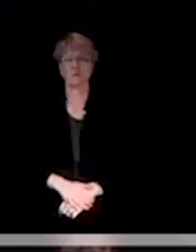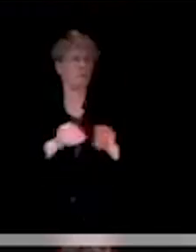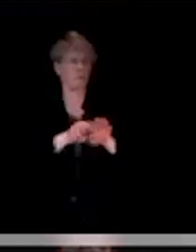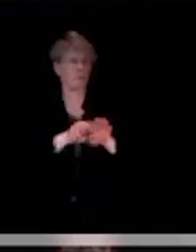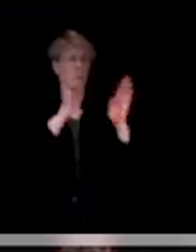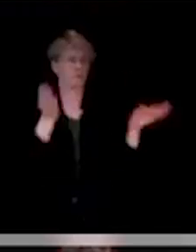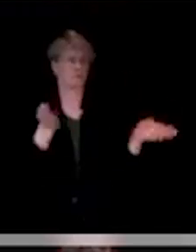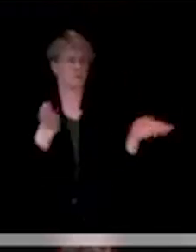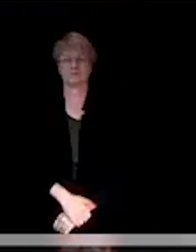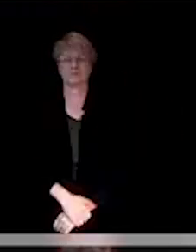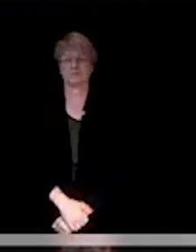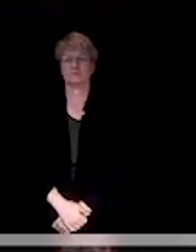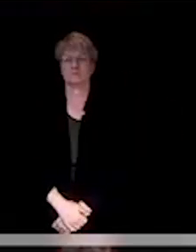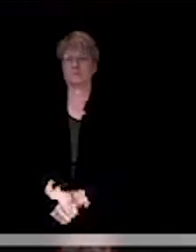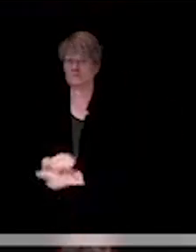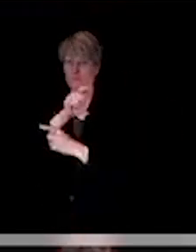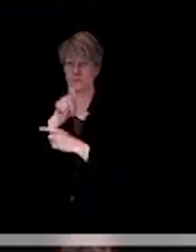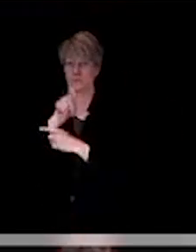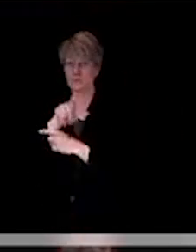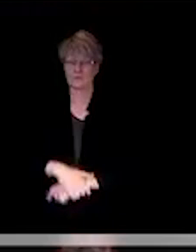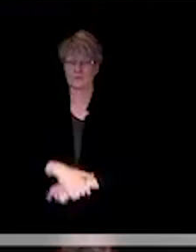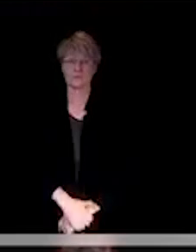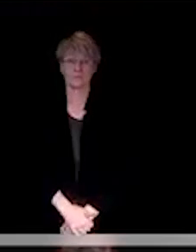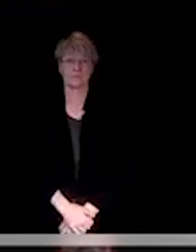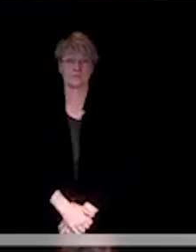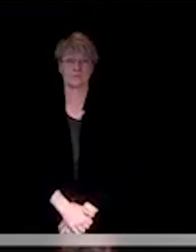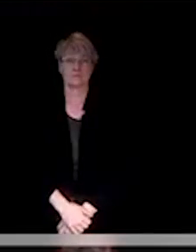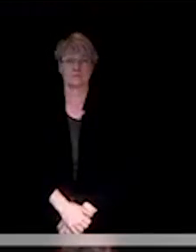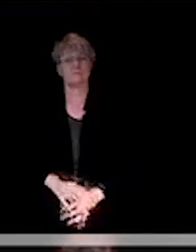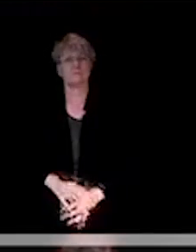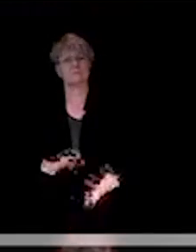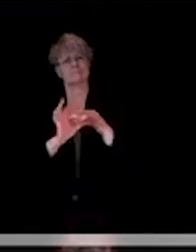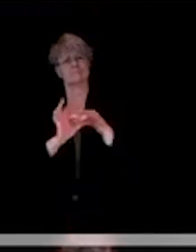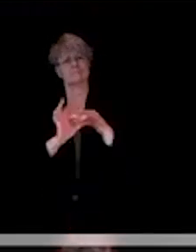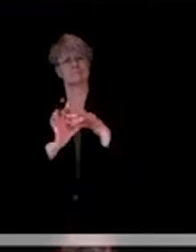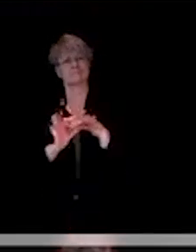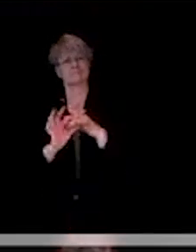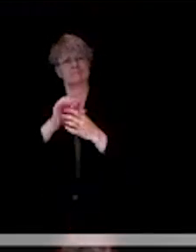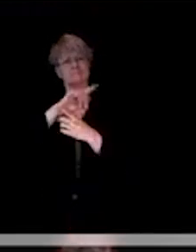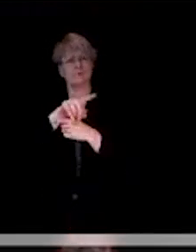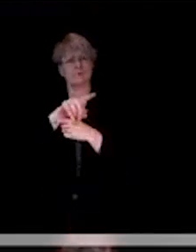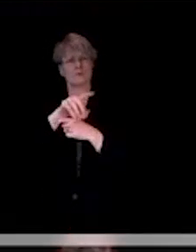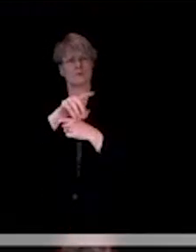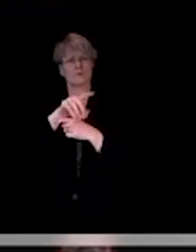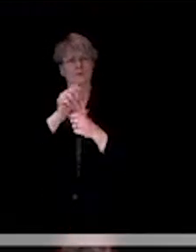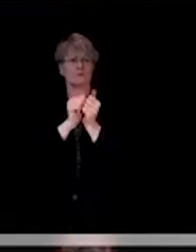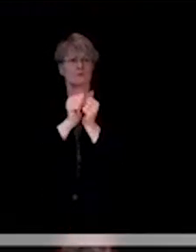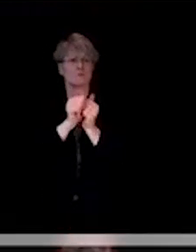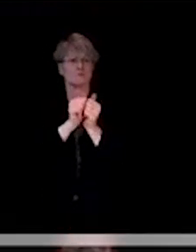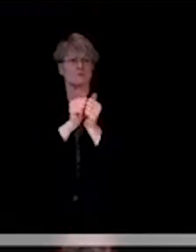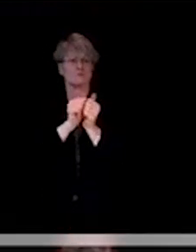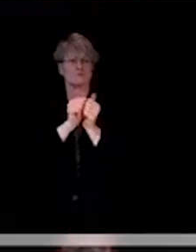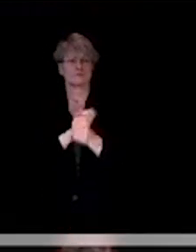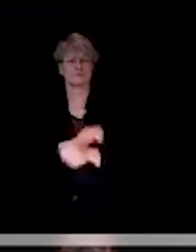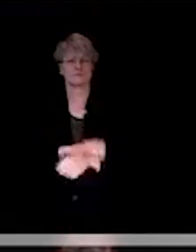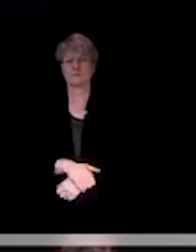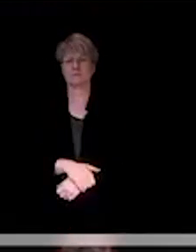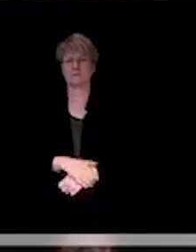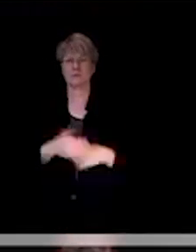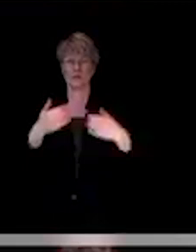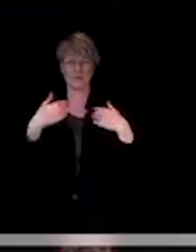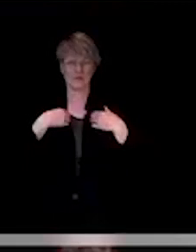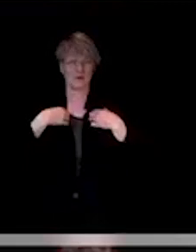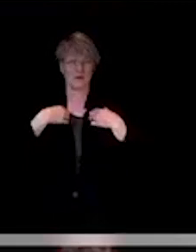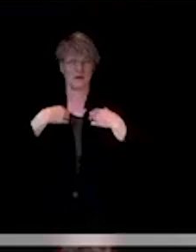Any other questions? Concerning the sports, is there any distinction between different types of sports, sports like,